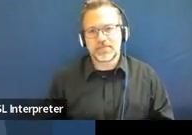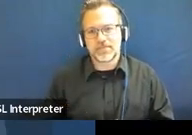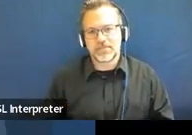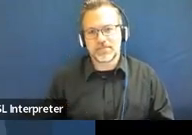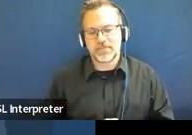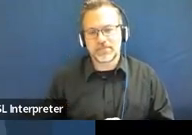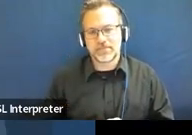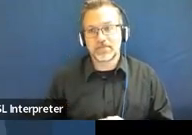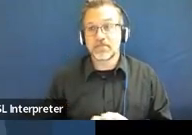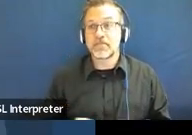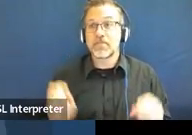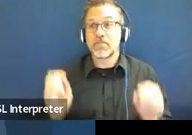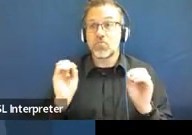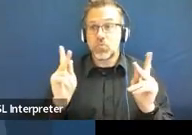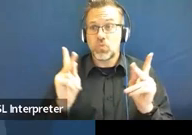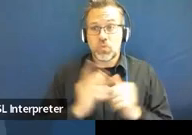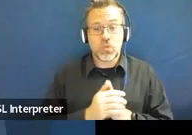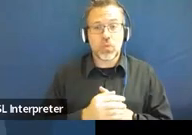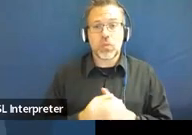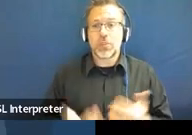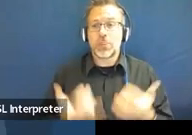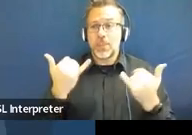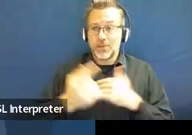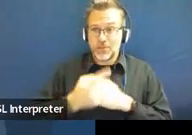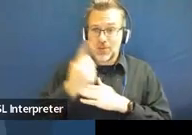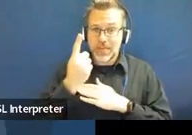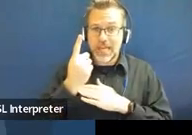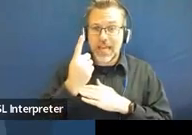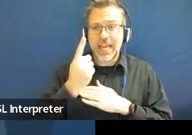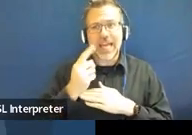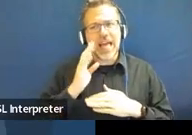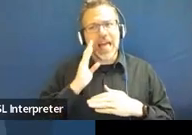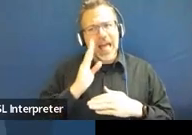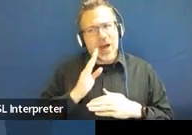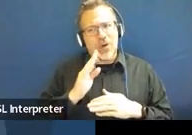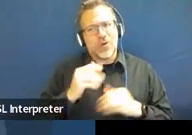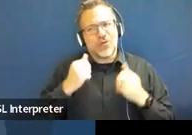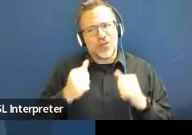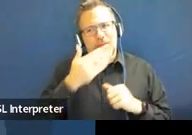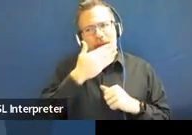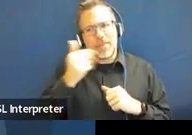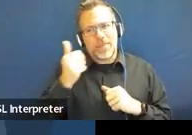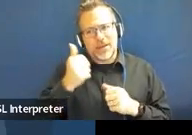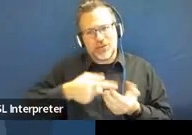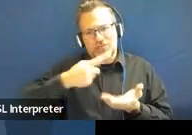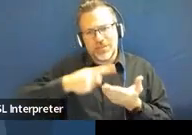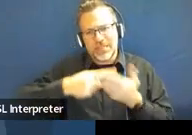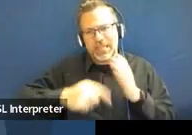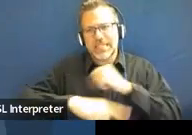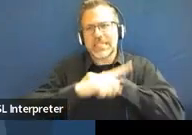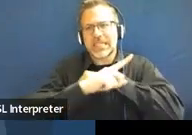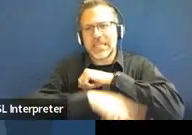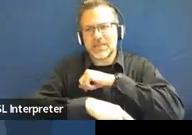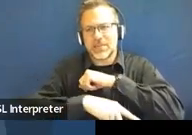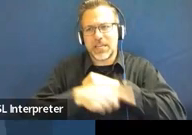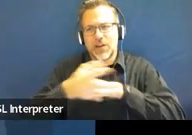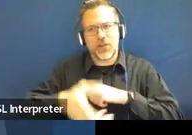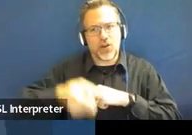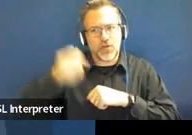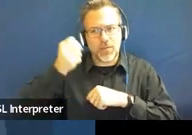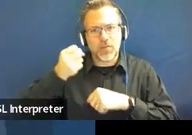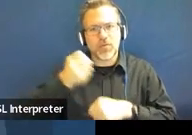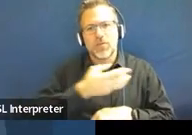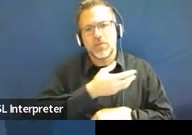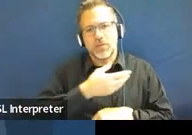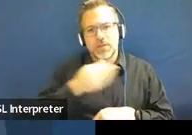So, today, I'm going to do my very best to talk about disciplinary removals and manifestation determination reviews.